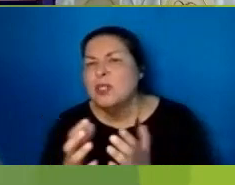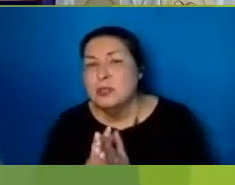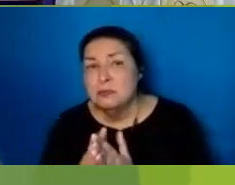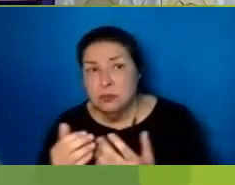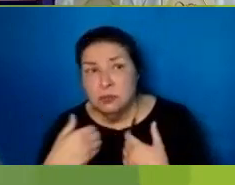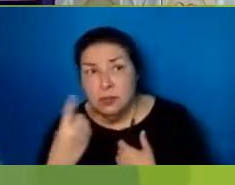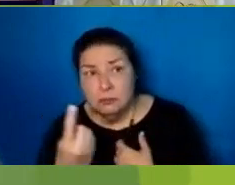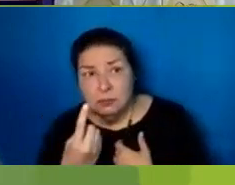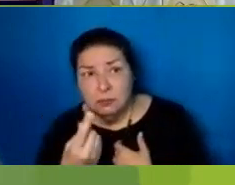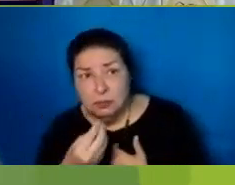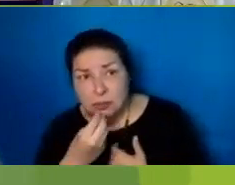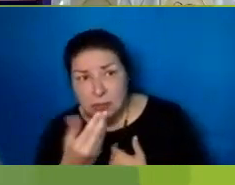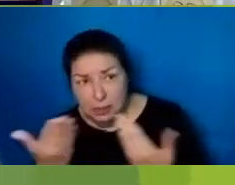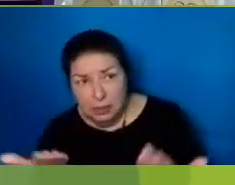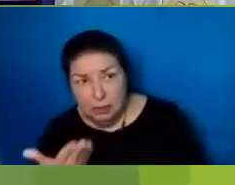To eat Around here